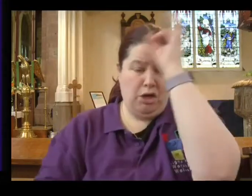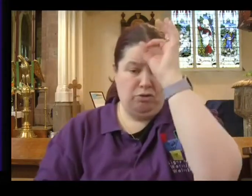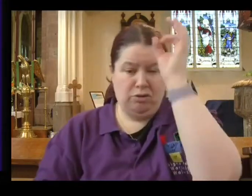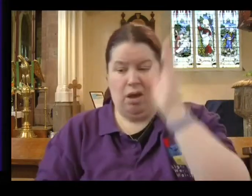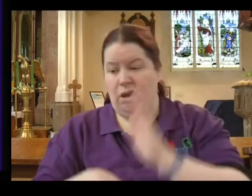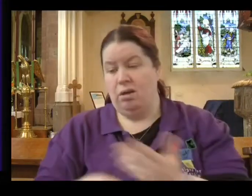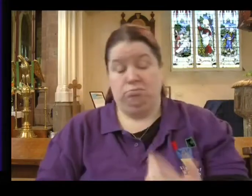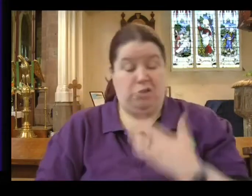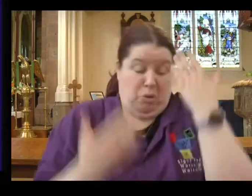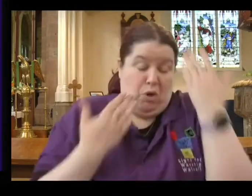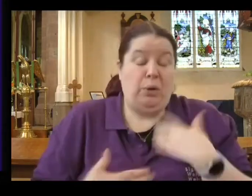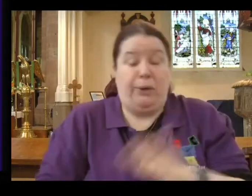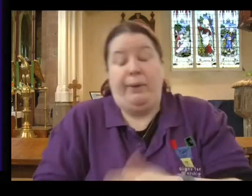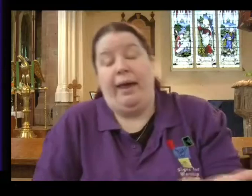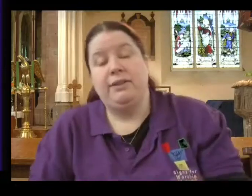I said, I don't know and I don't care.